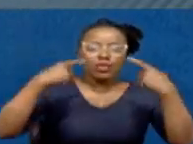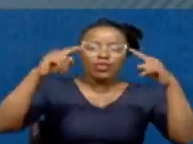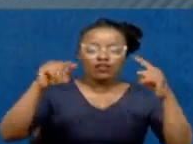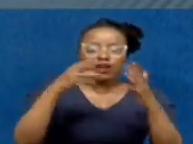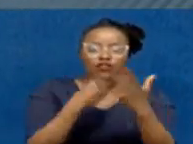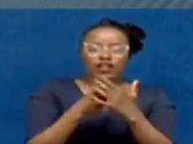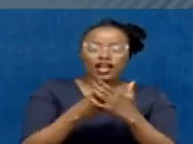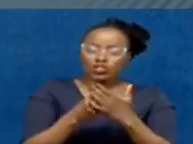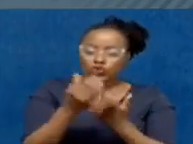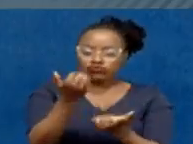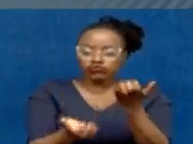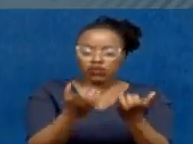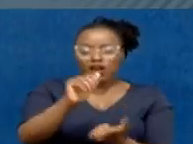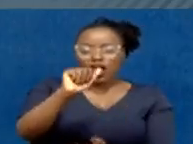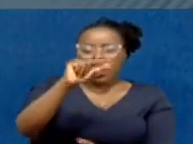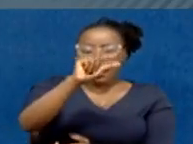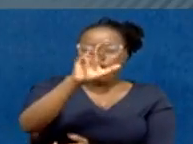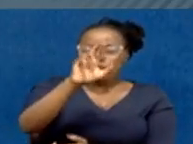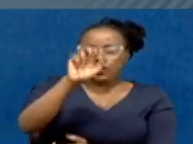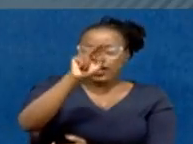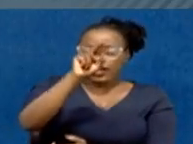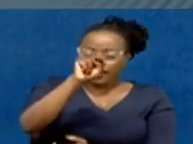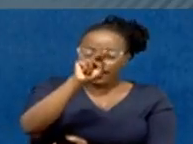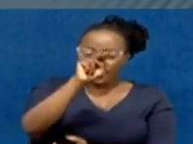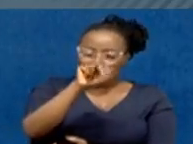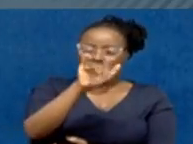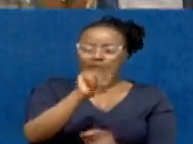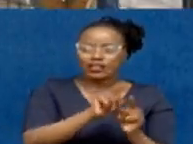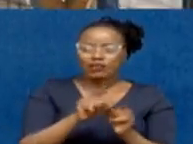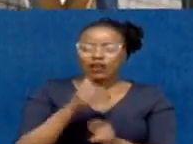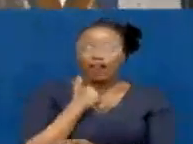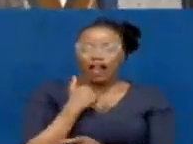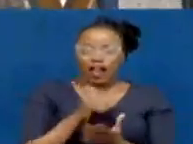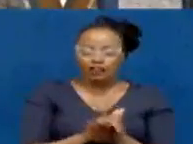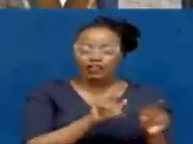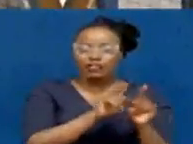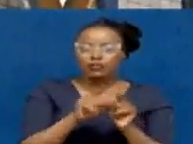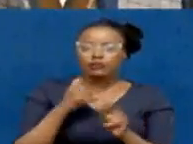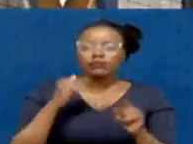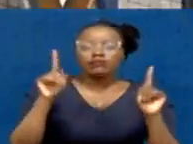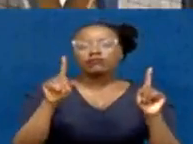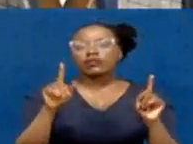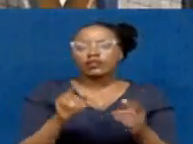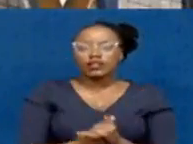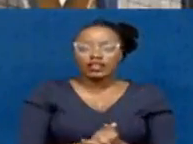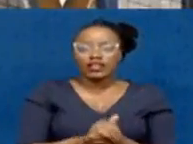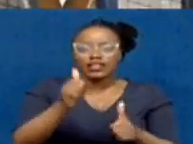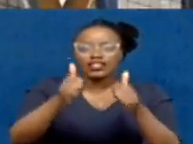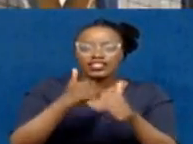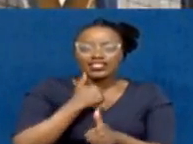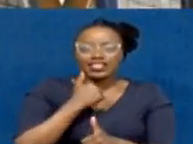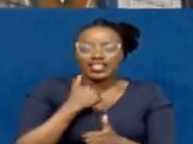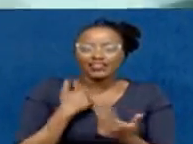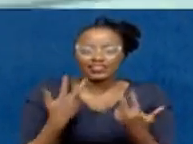evaluation, including Alguraer Printing and Publishing, should be evaluated afresh. It is a blow to the commission as it finds itself